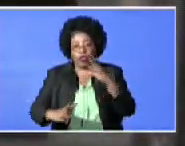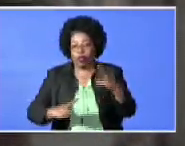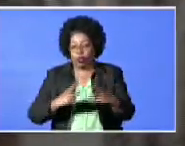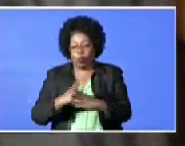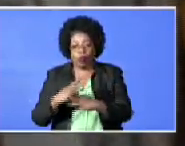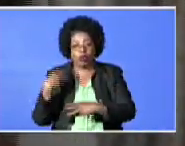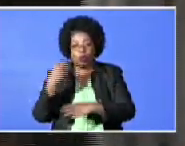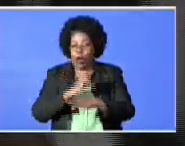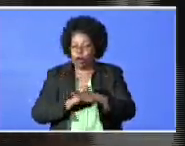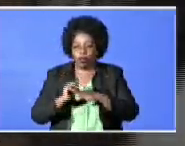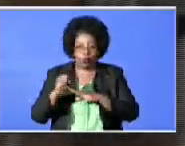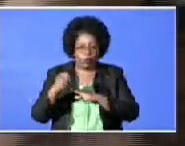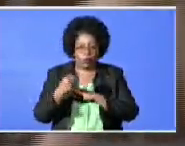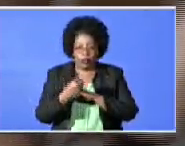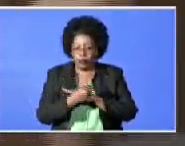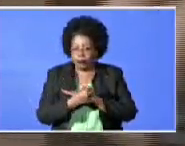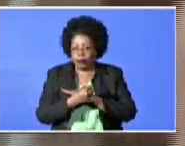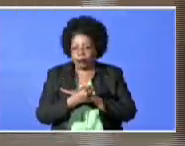our shores.